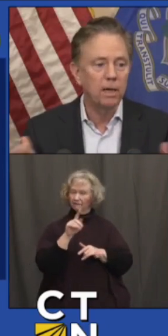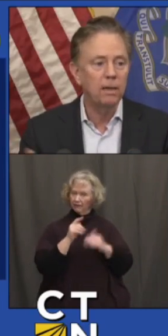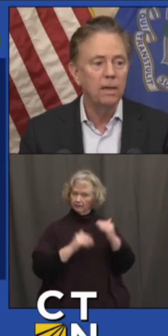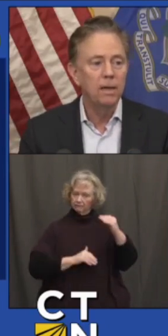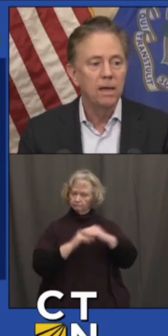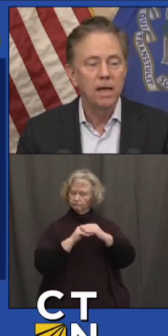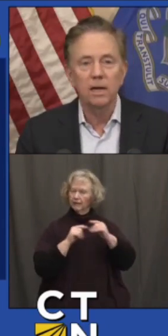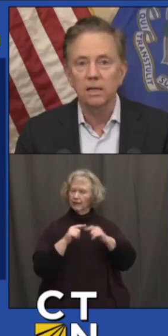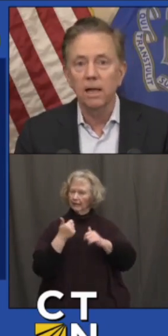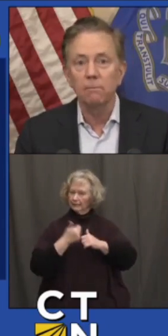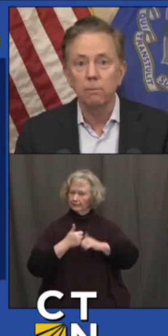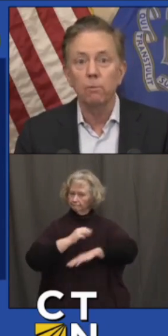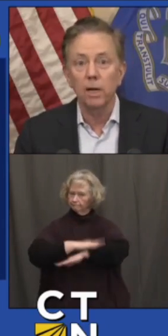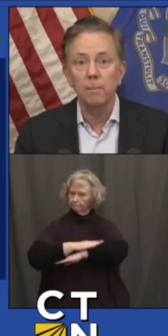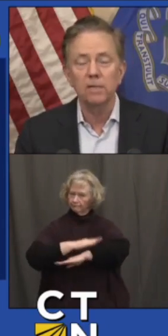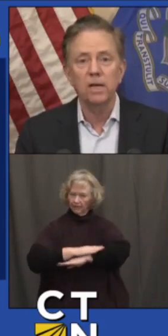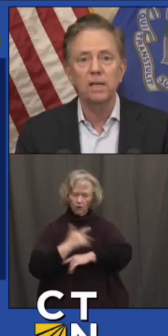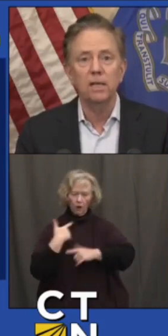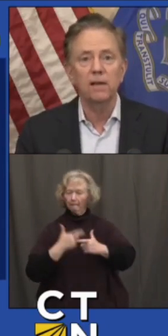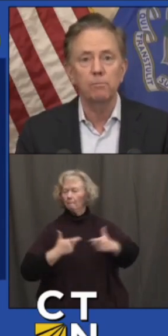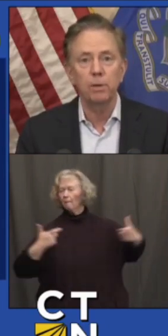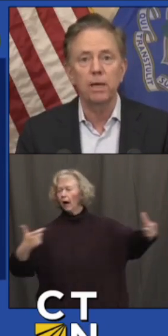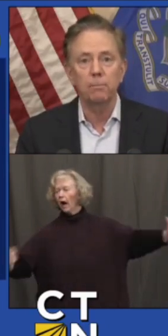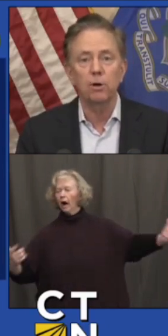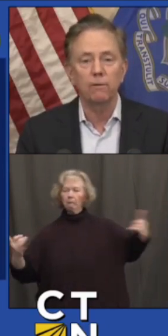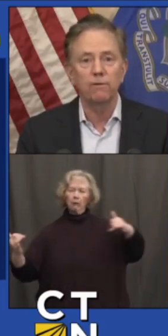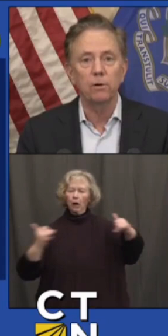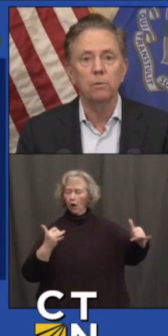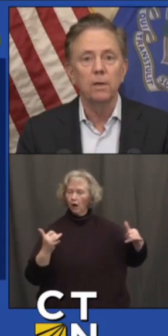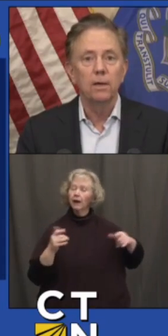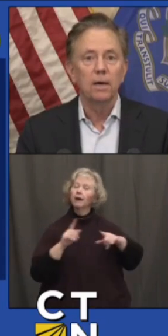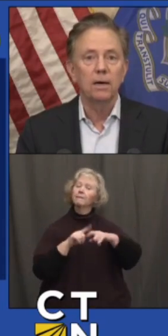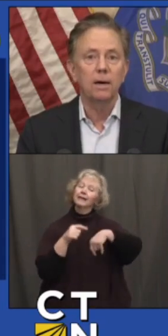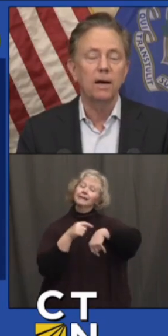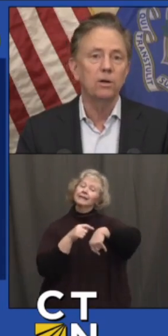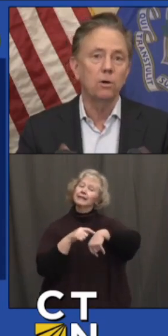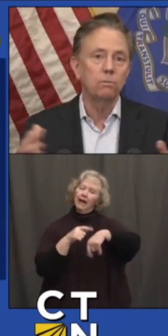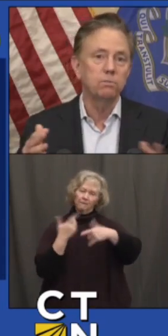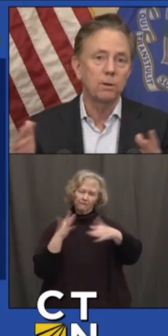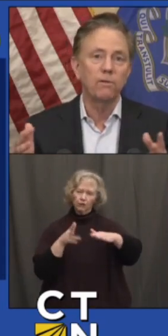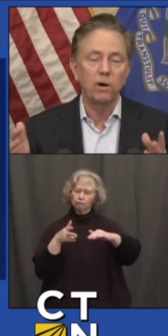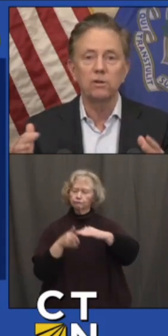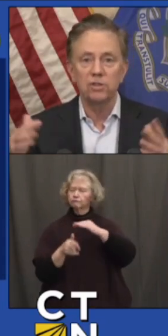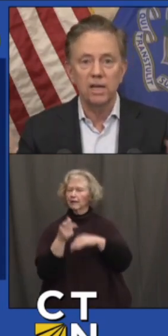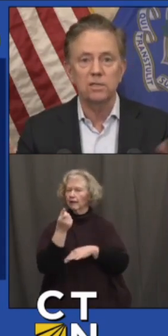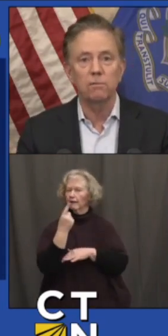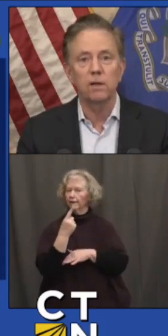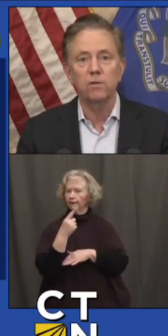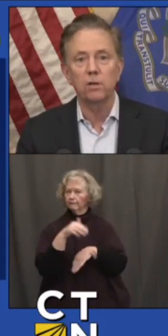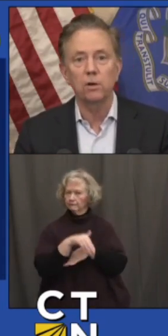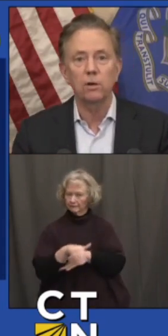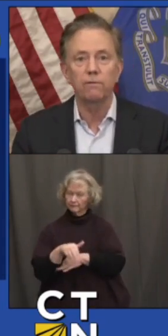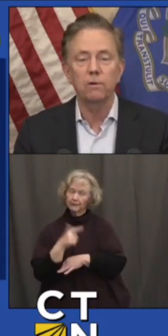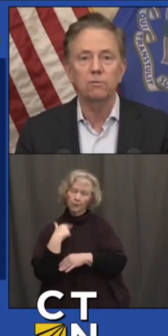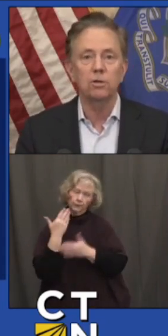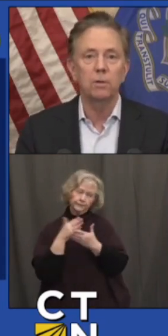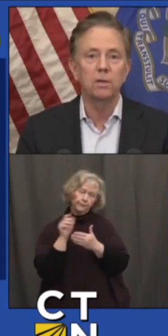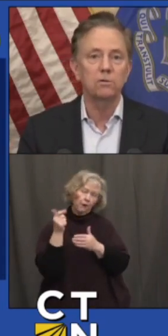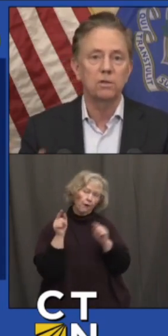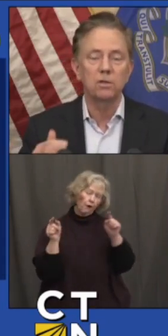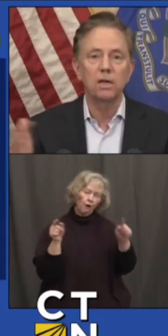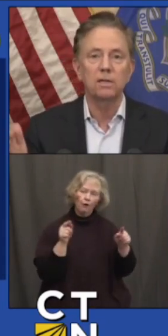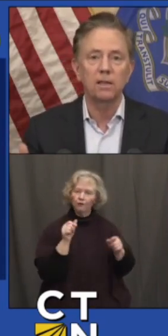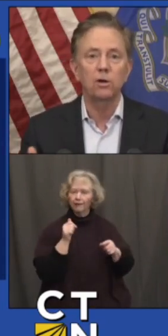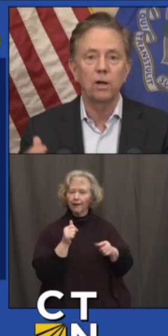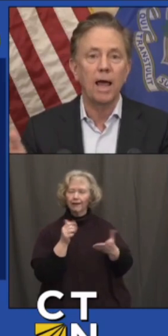big party. And we're going to maintain the 11 p.m. curfew. I know some of our other states have lifted the curfew. As your